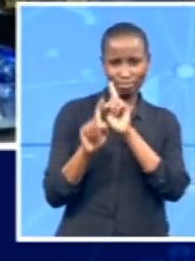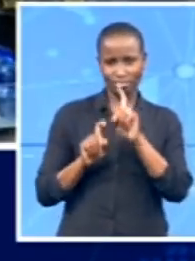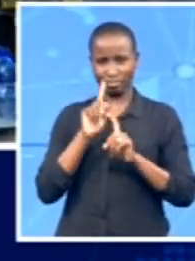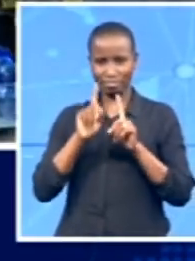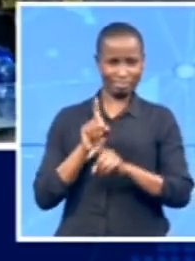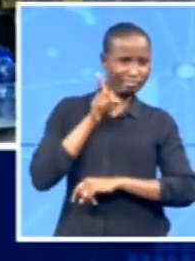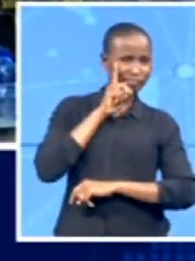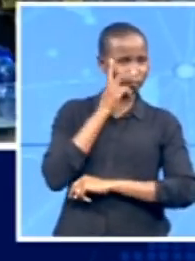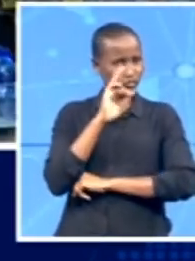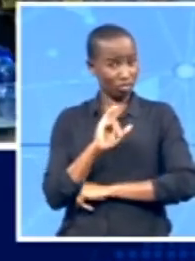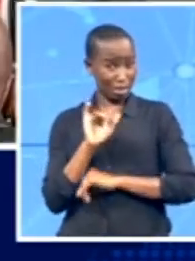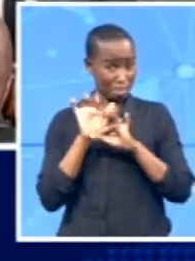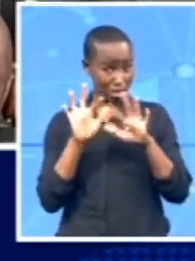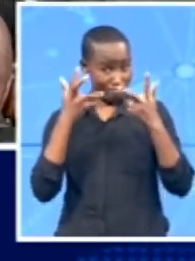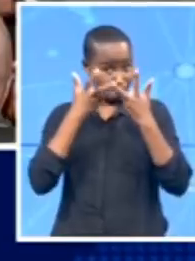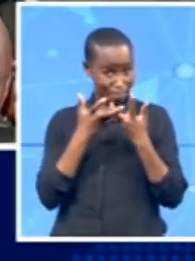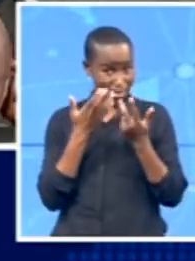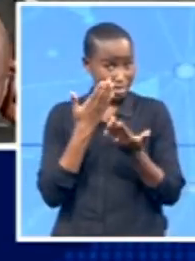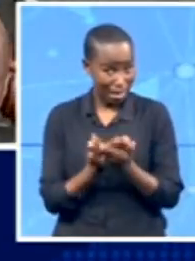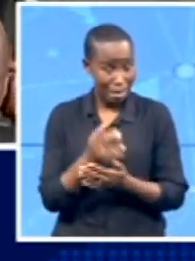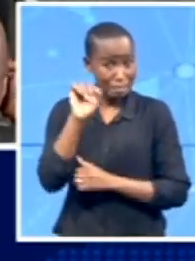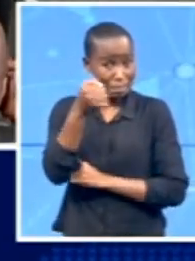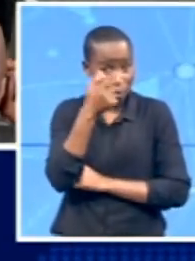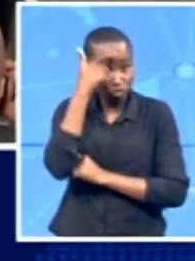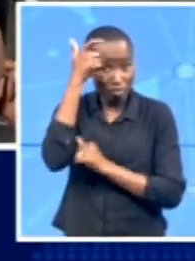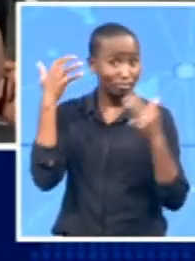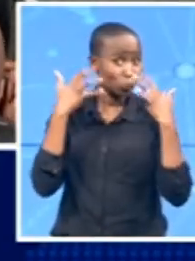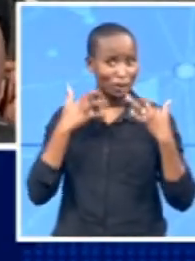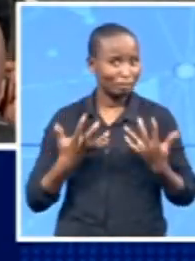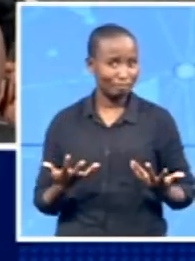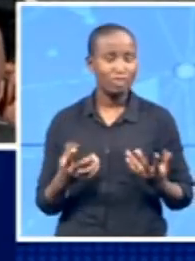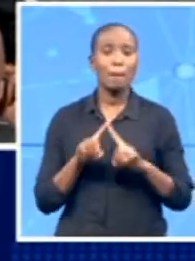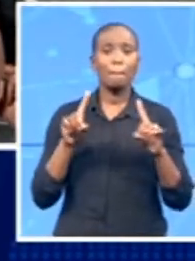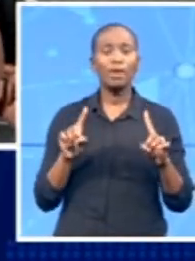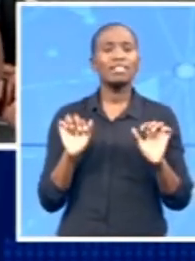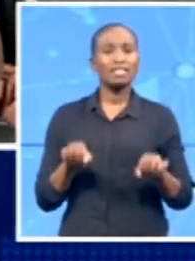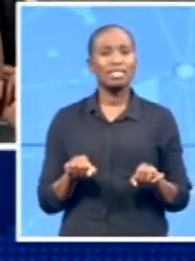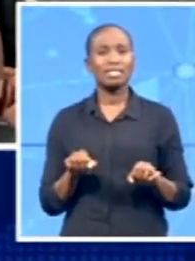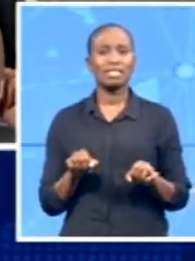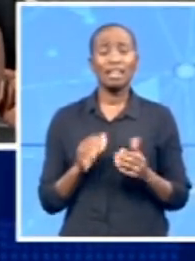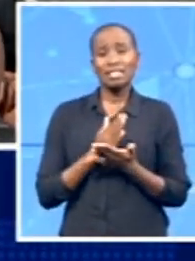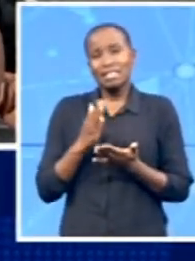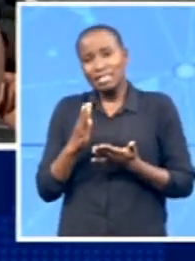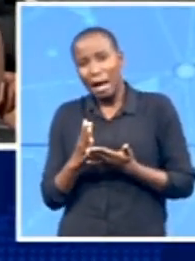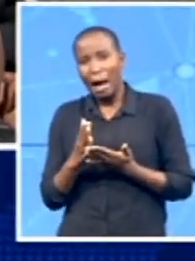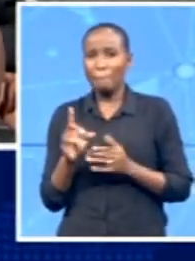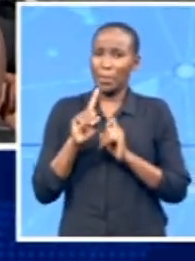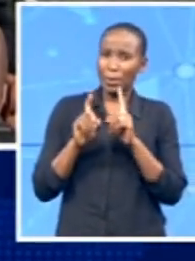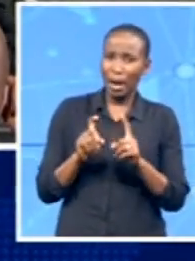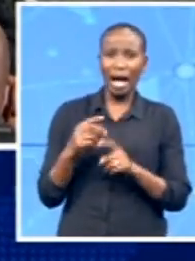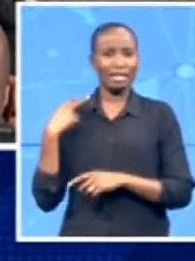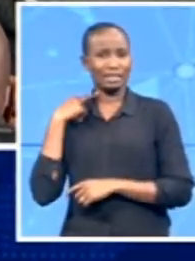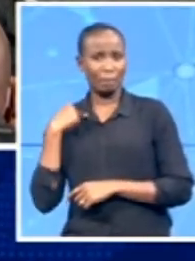yesterday's interviews, I think it took a different posture, a disappointing posture, I must say. But overall, the JSC has been